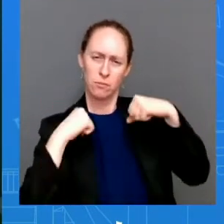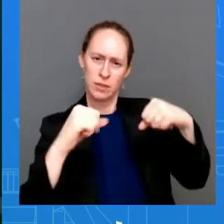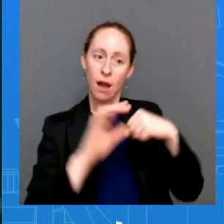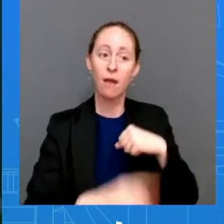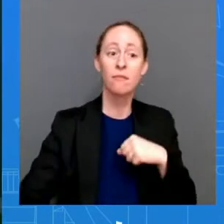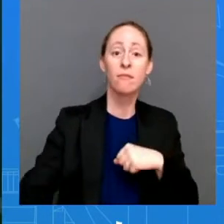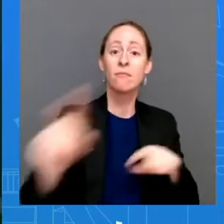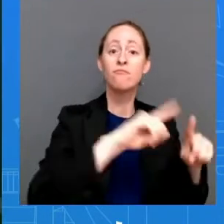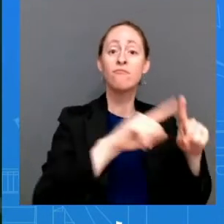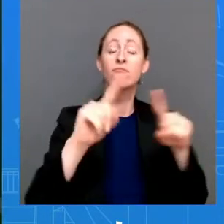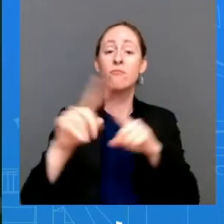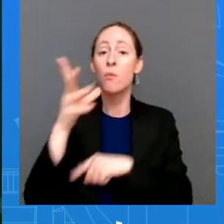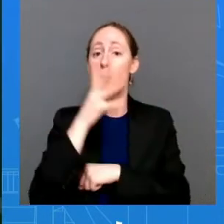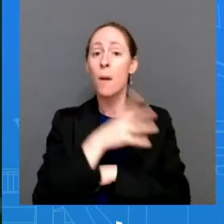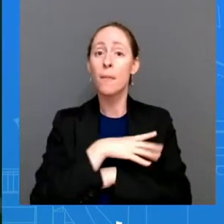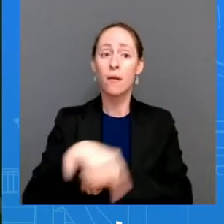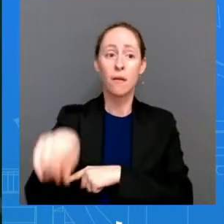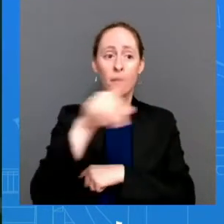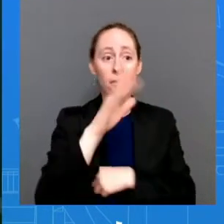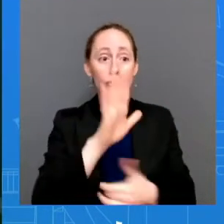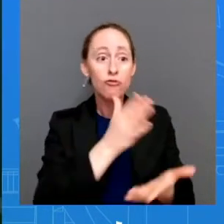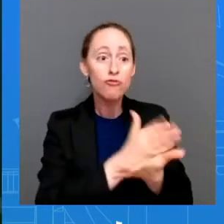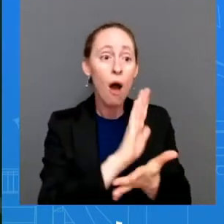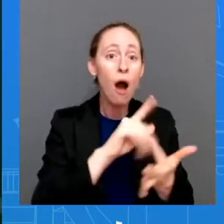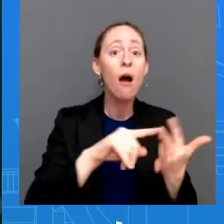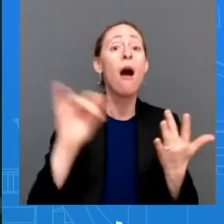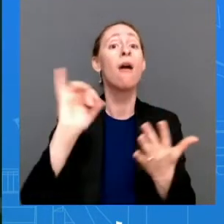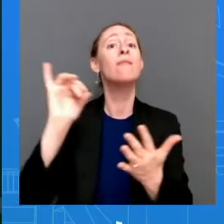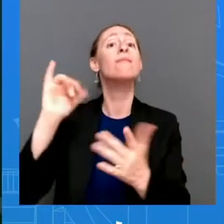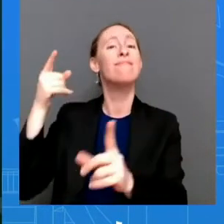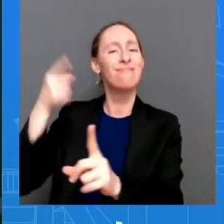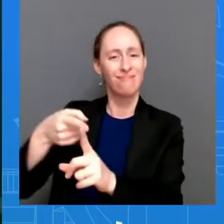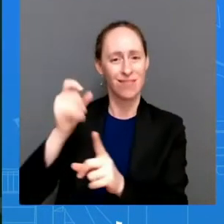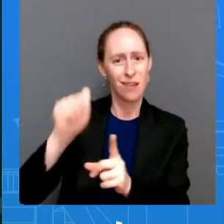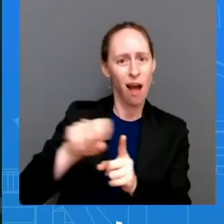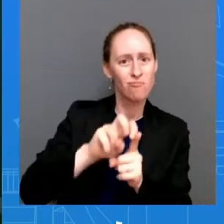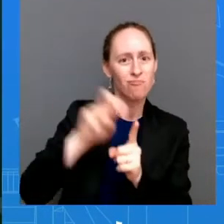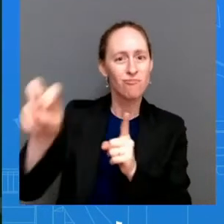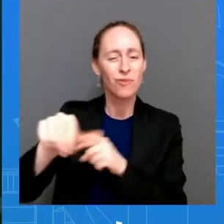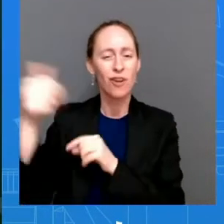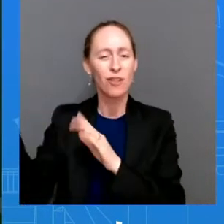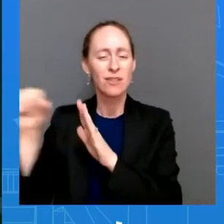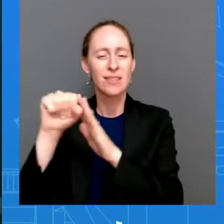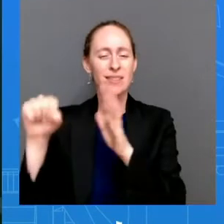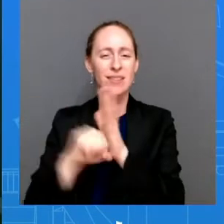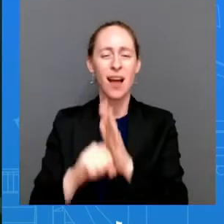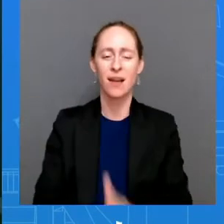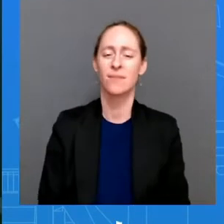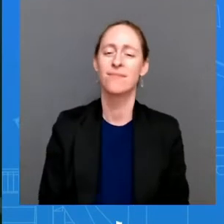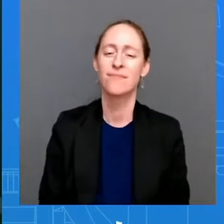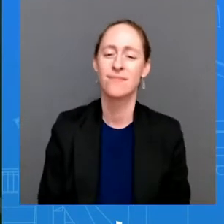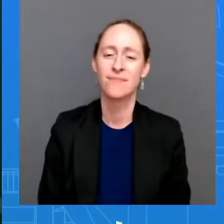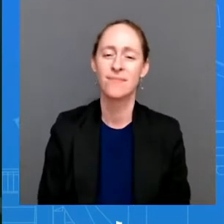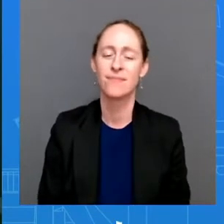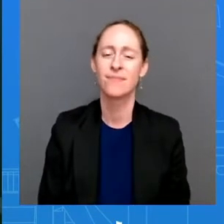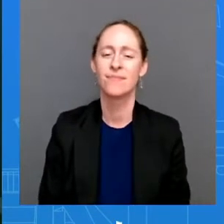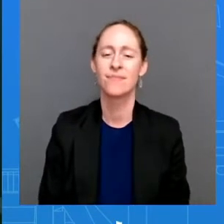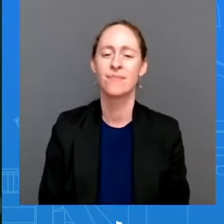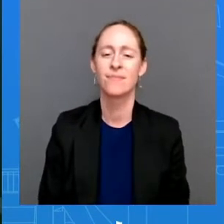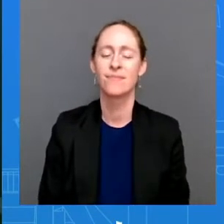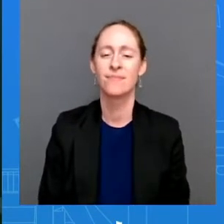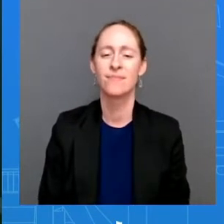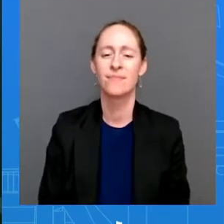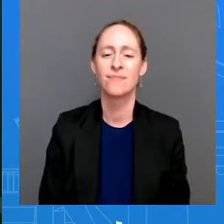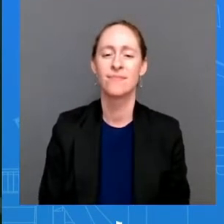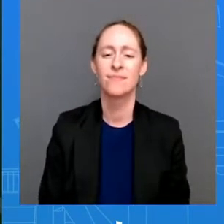work with states including through medicaid to help women who need to travel out of state for reproductive health care